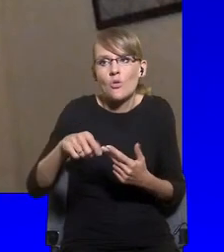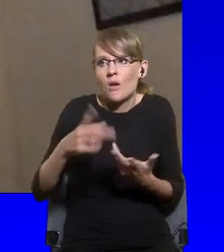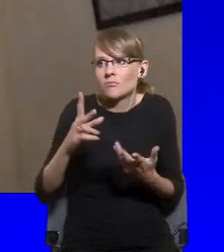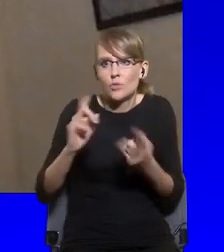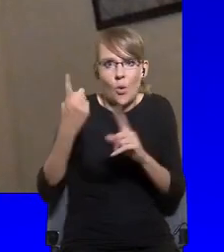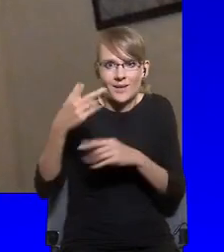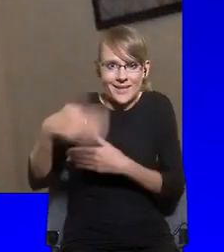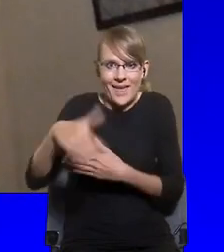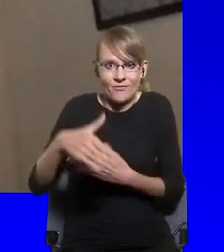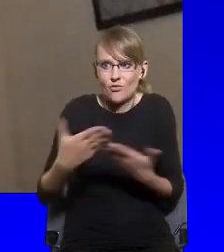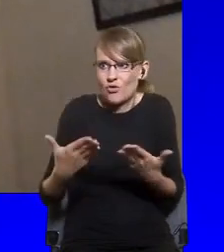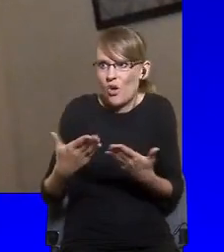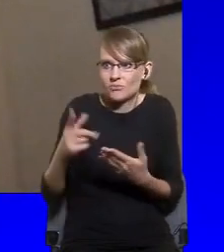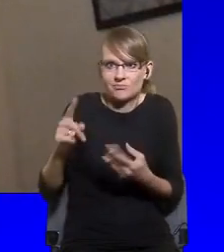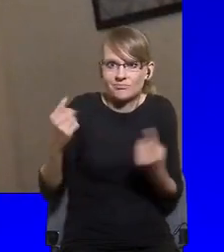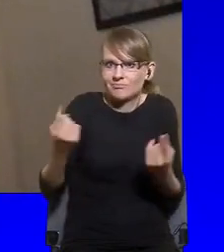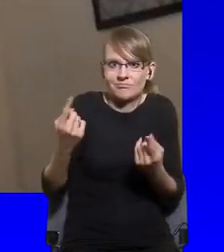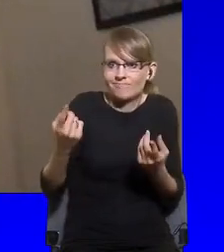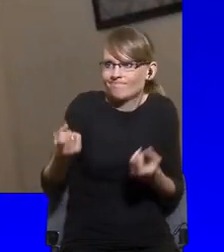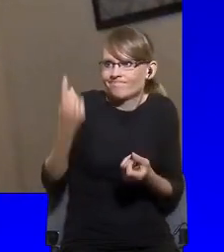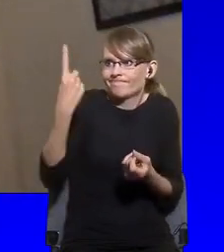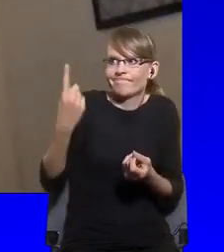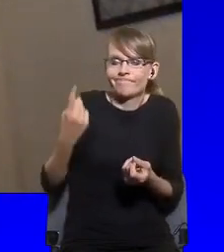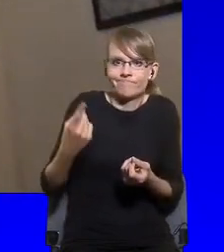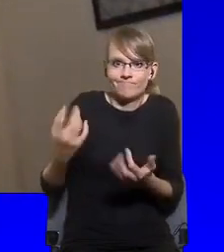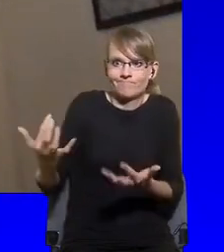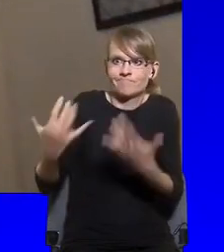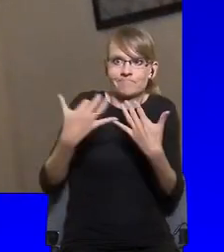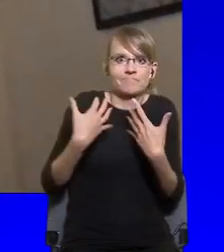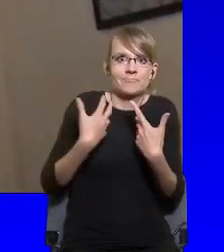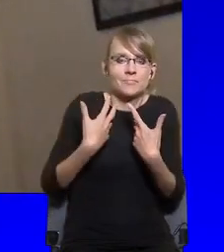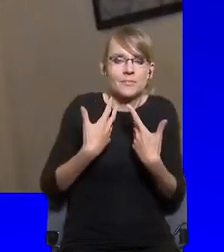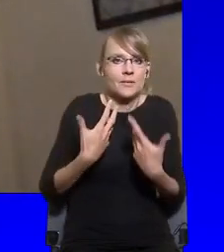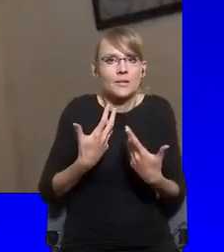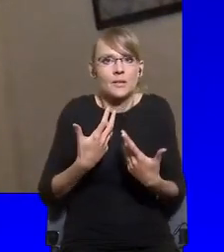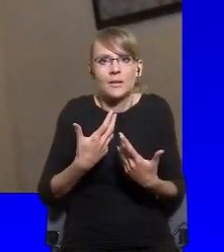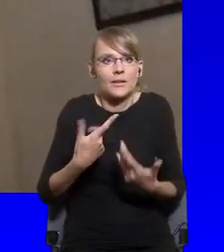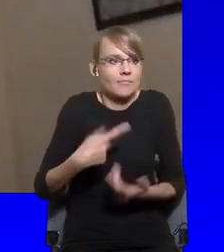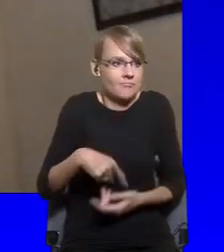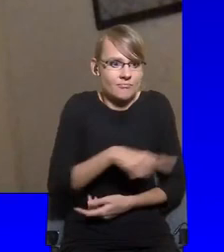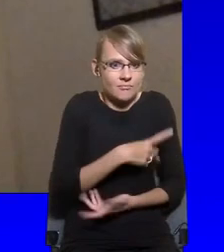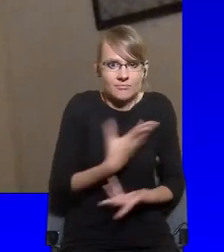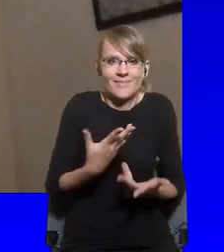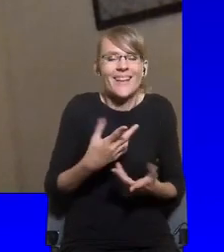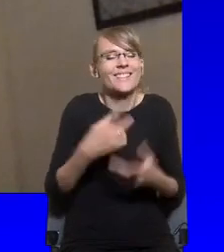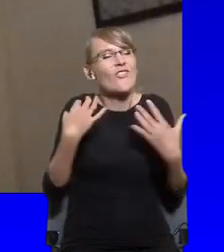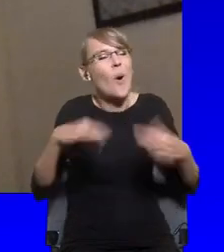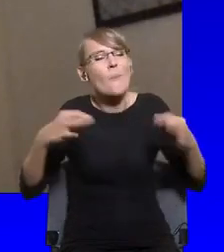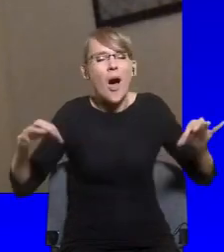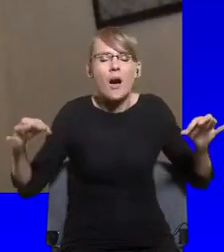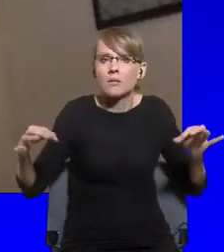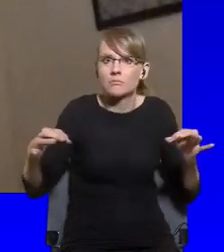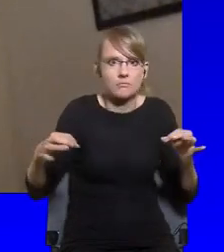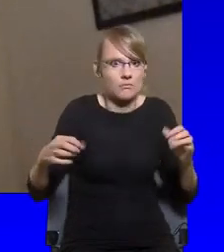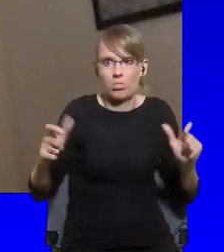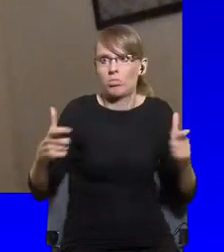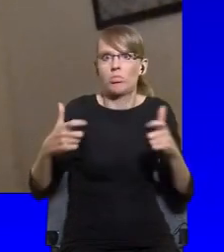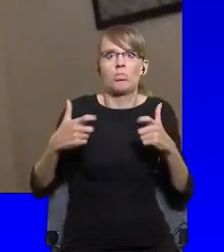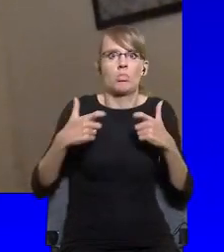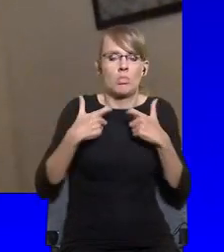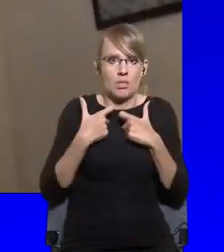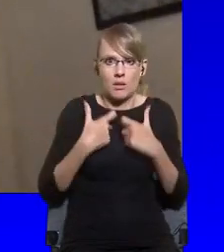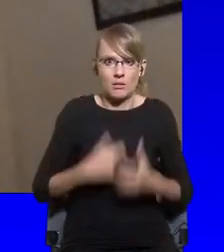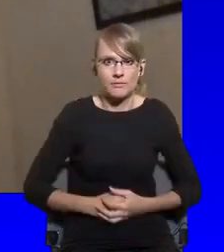individual liberty and making people feel that they're dealing with shadowy forces